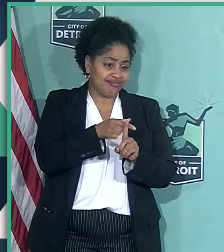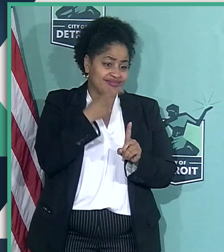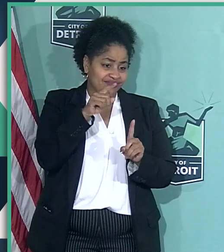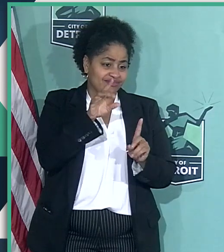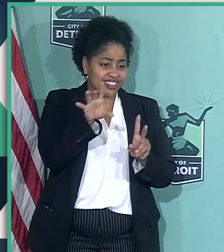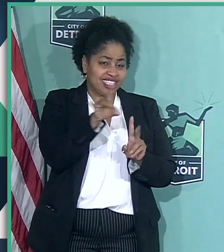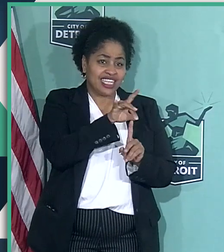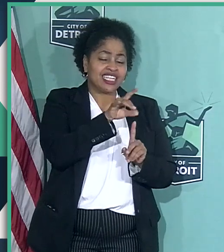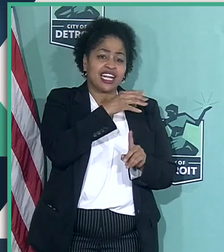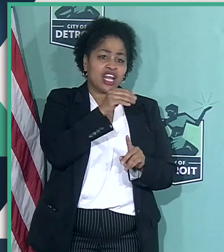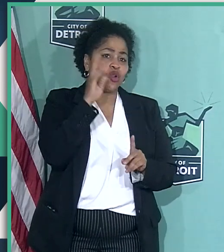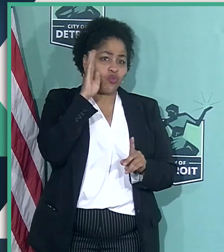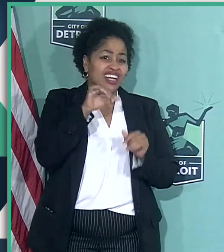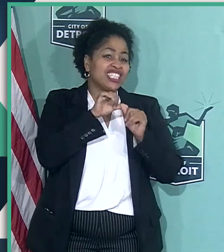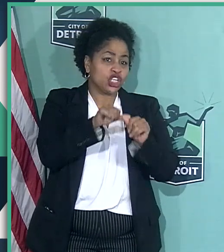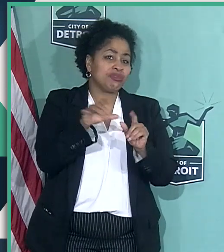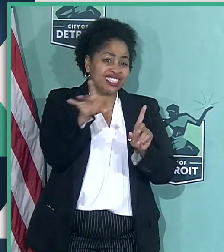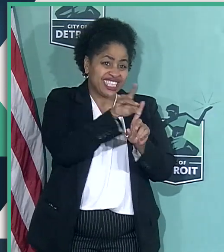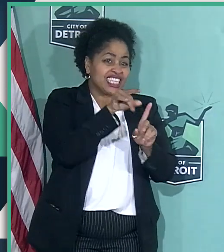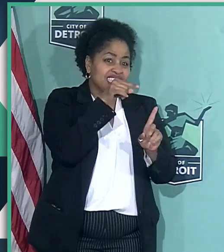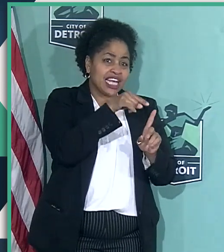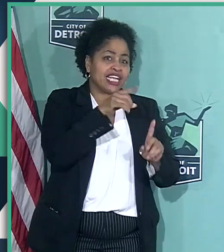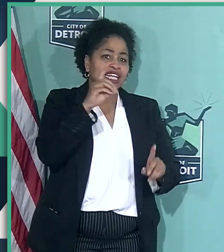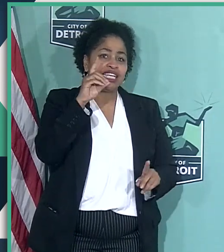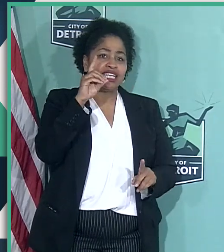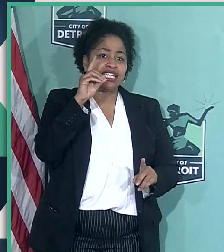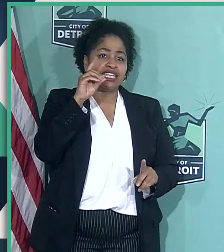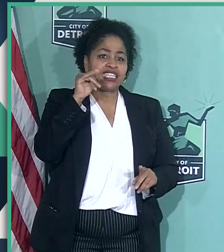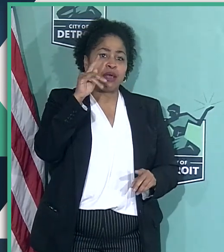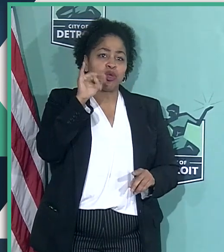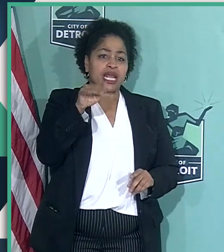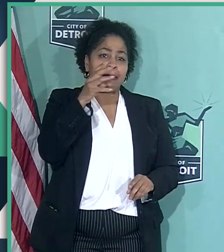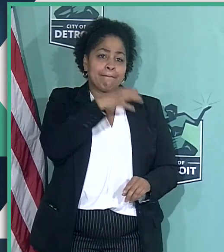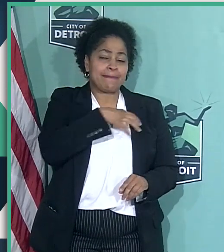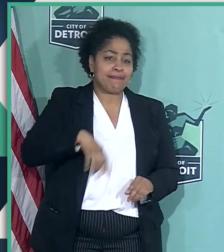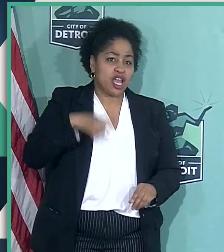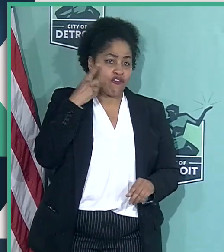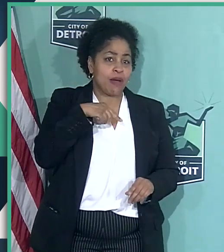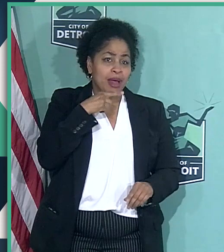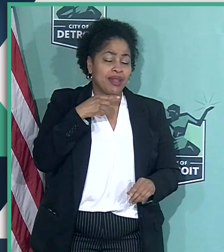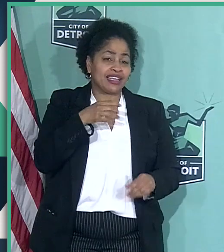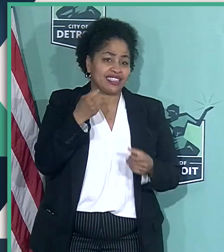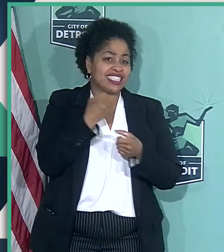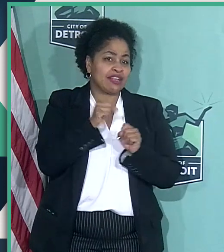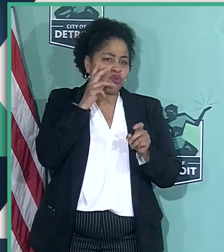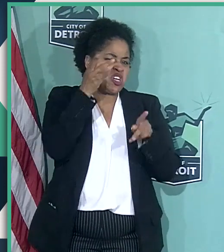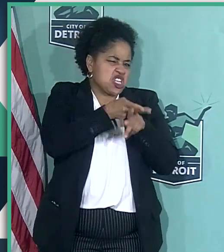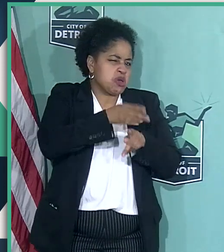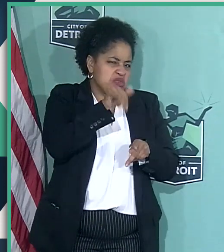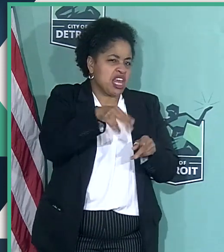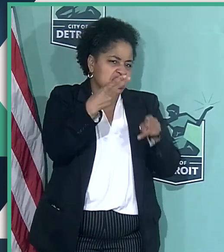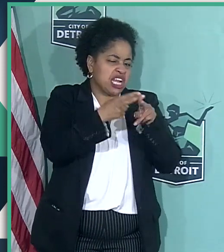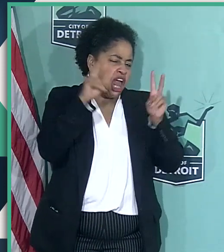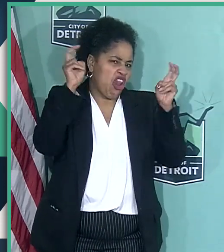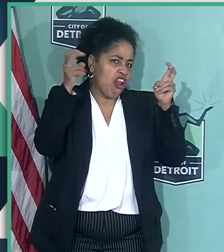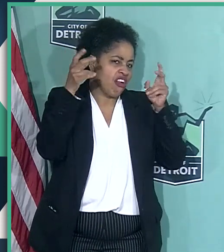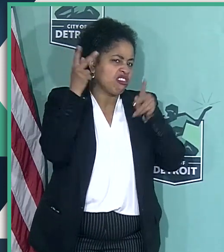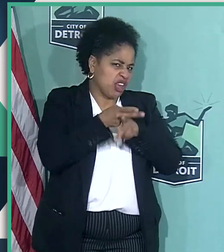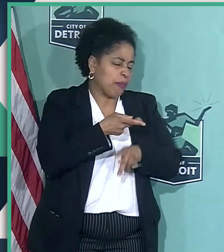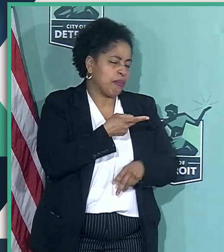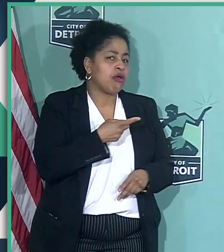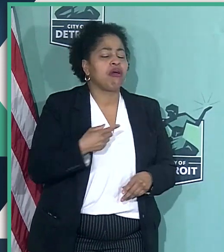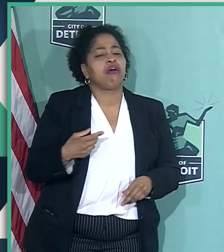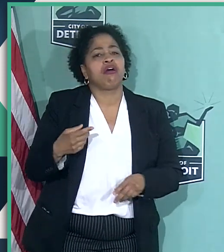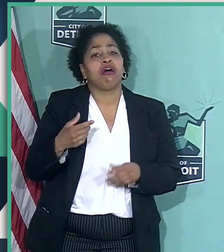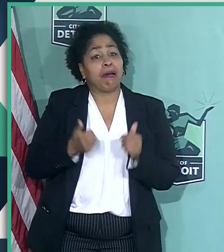will continue to be designated as Deputy Mayor for Public Safety. He'll keep that title. And I